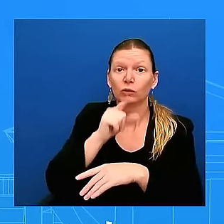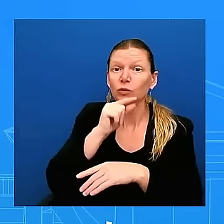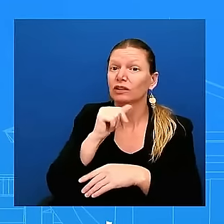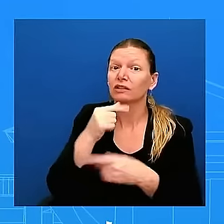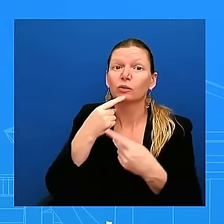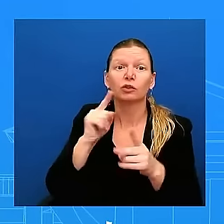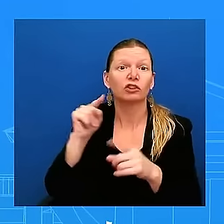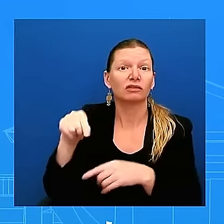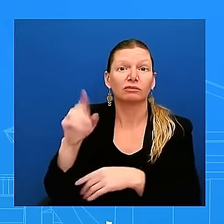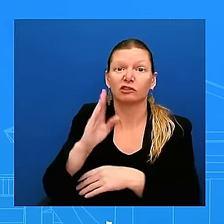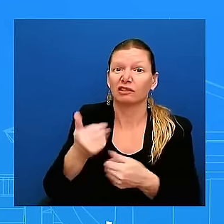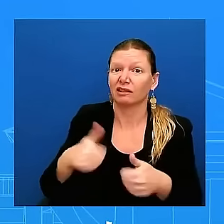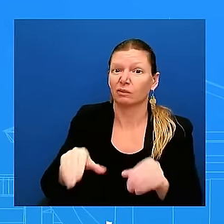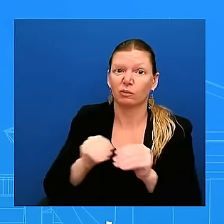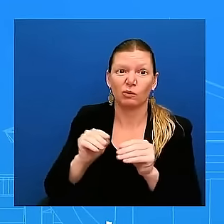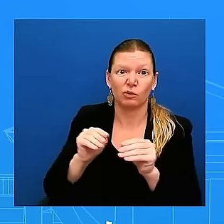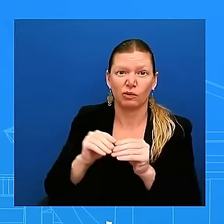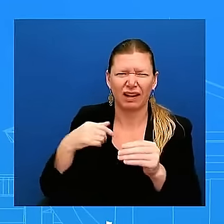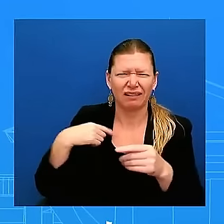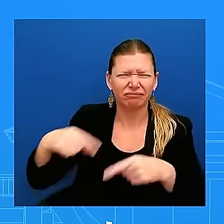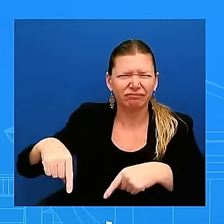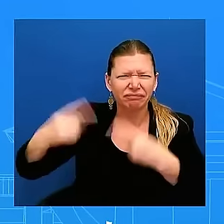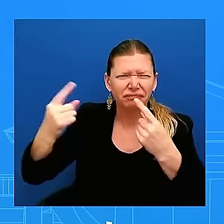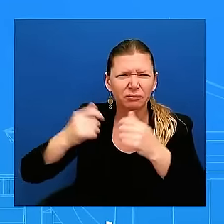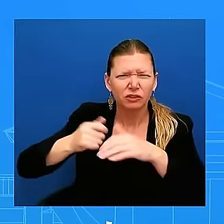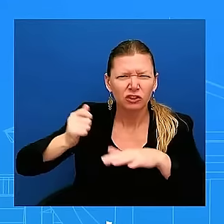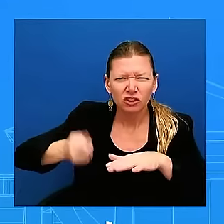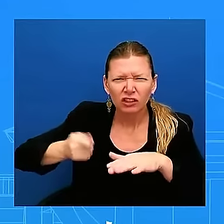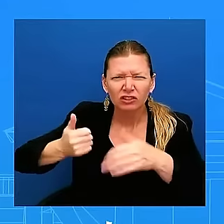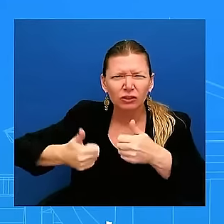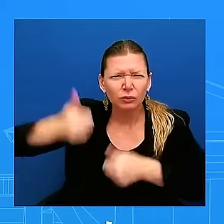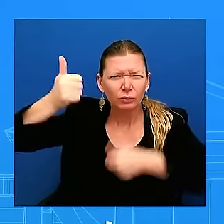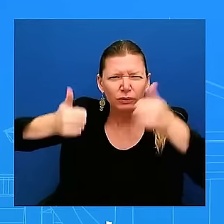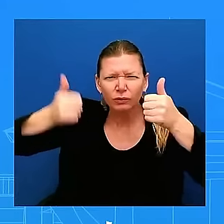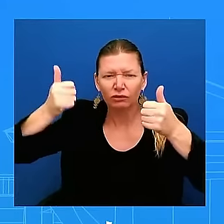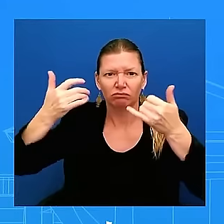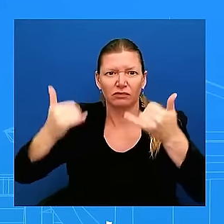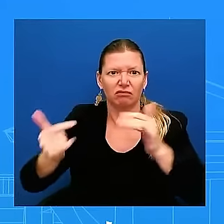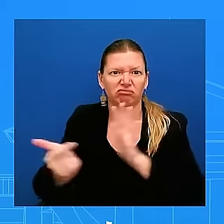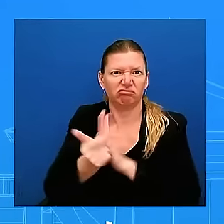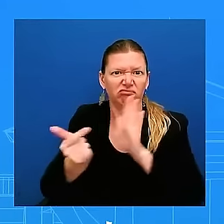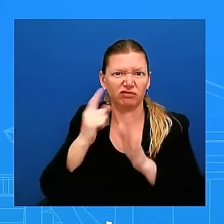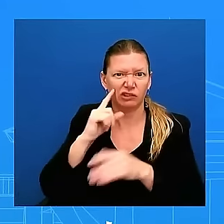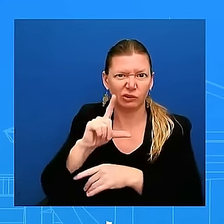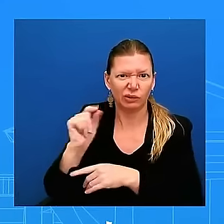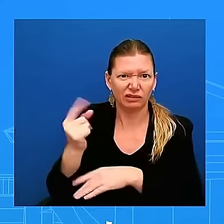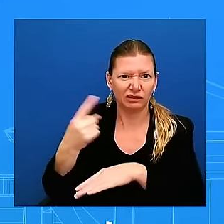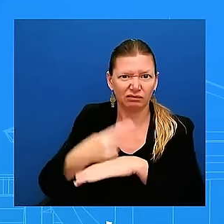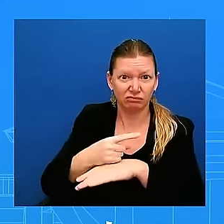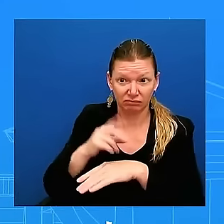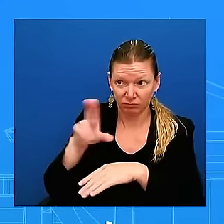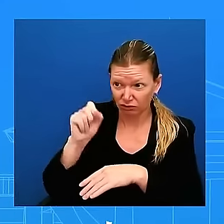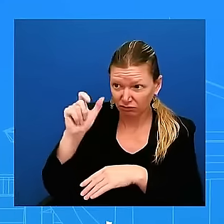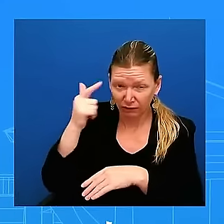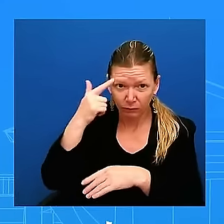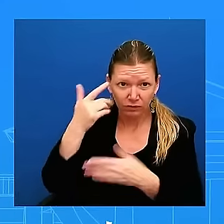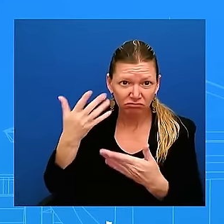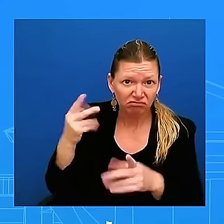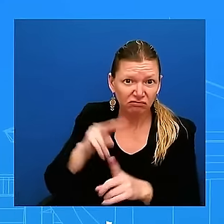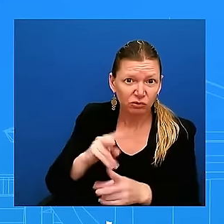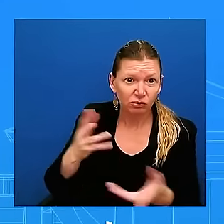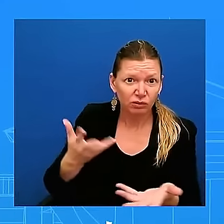government on this look um i think when it comes to social media we have been very clear that we think that uh